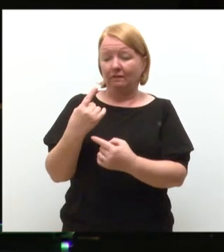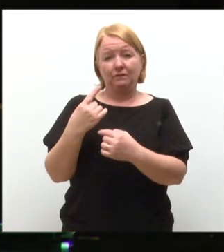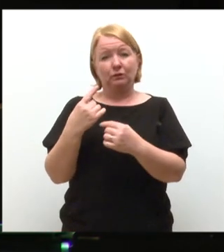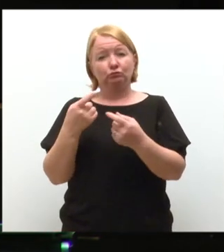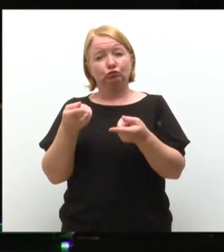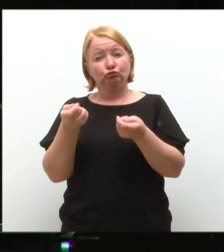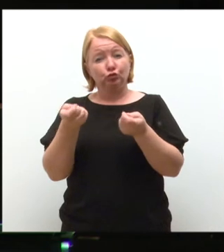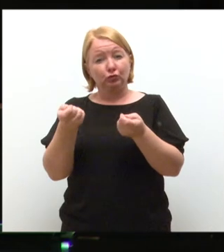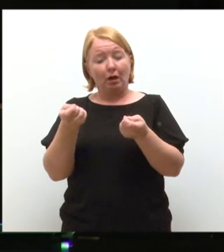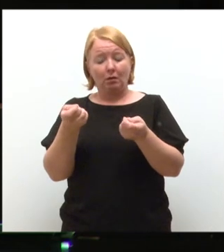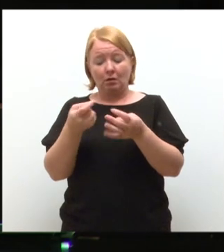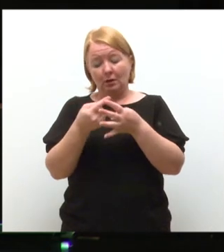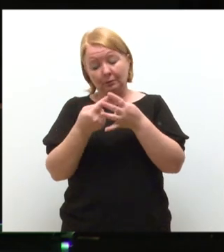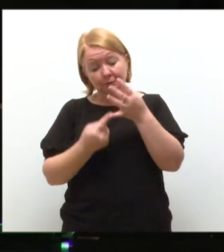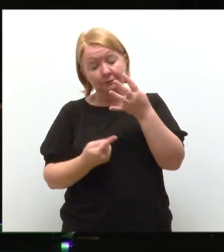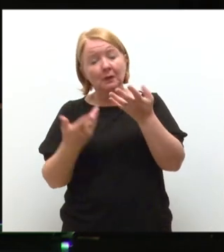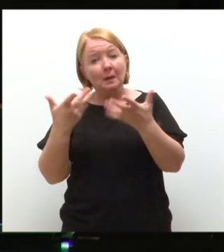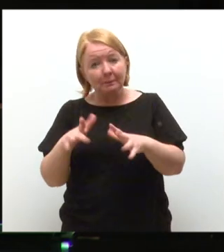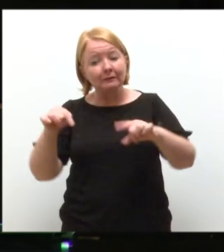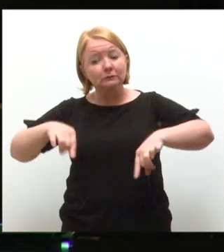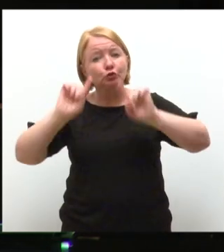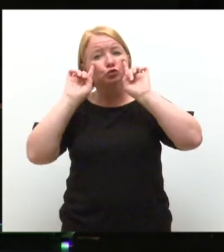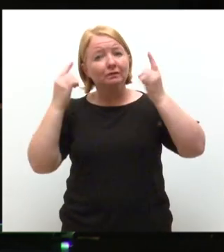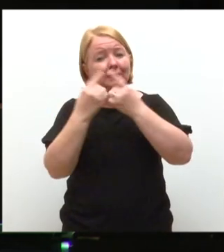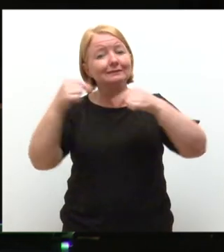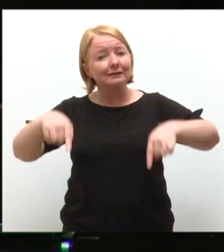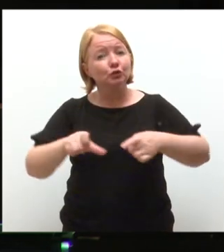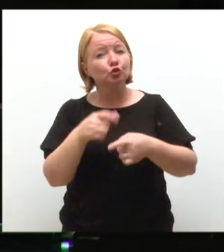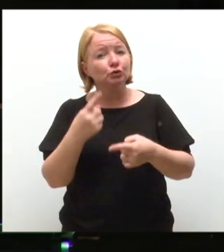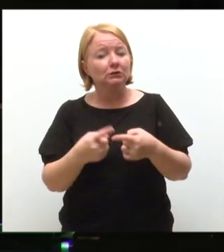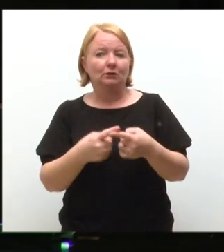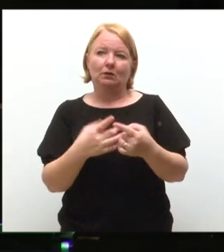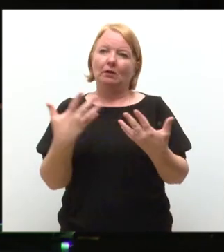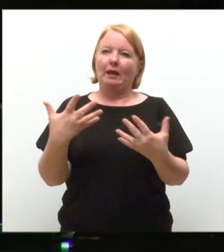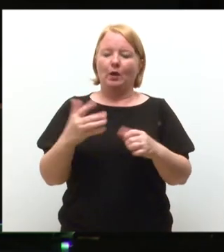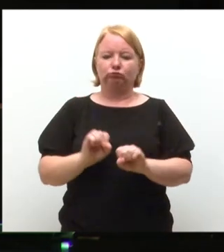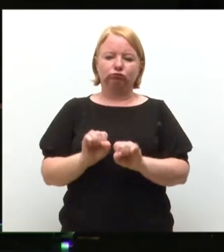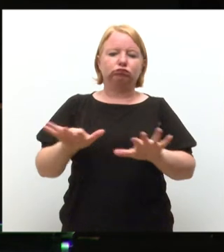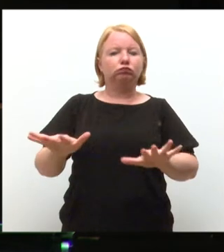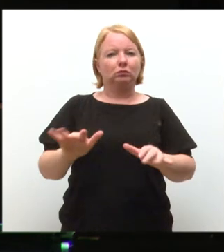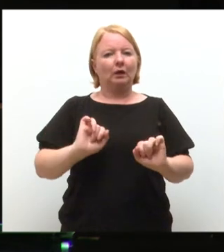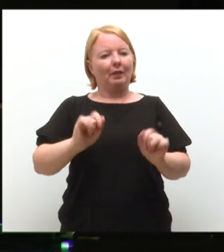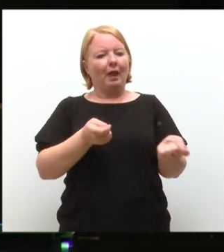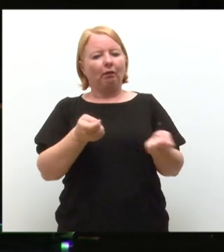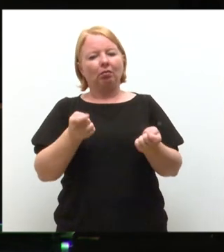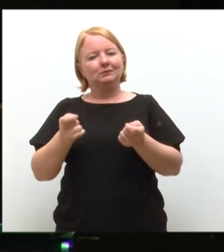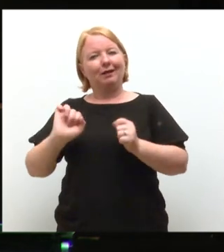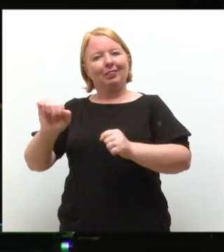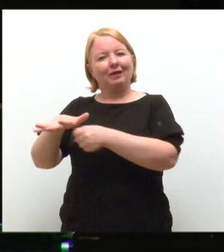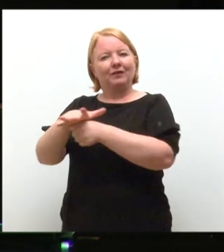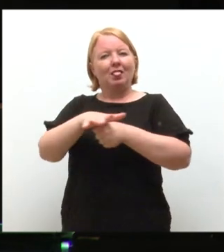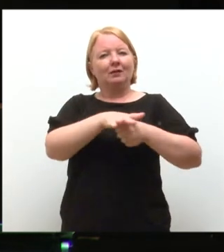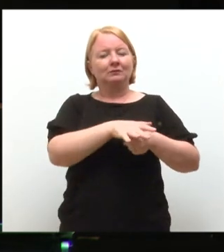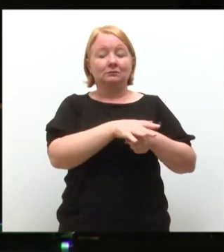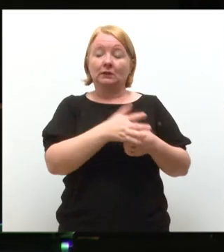All our Dundee graduates who have gone on from their time as students here to be leaders in their fields. And our commitment